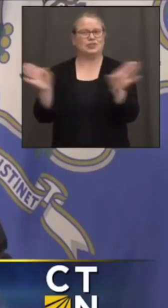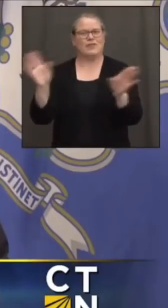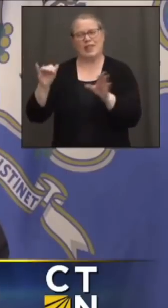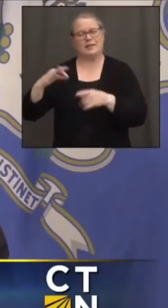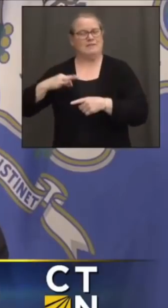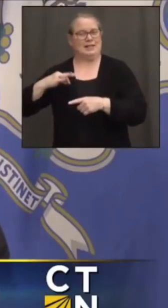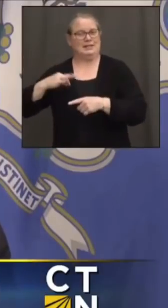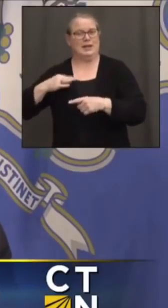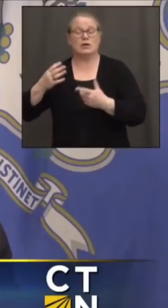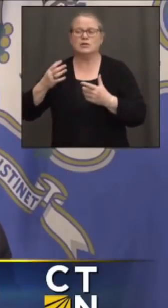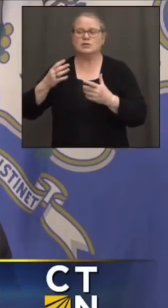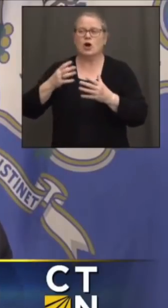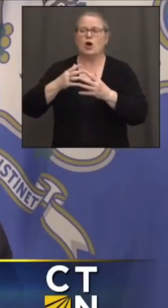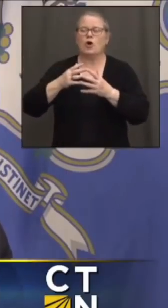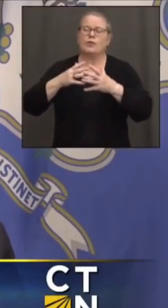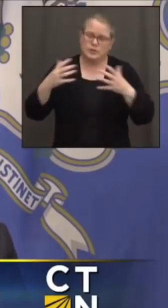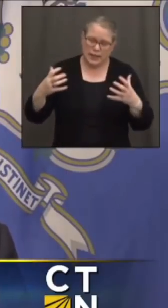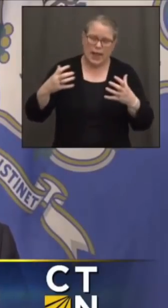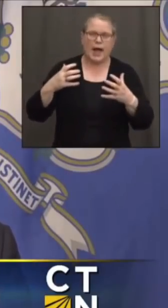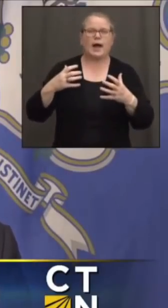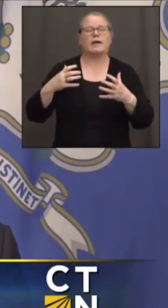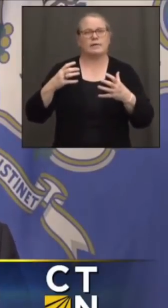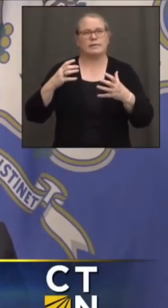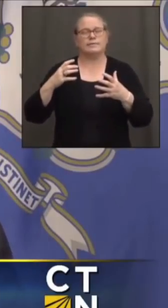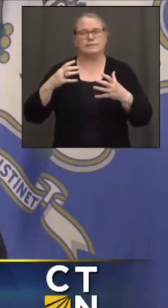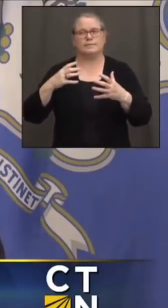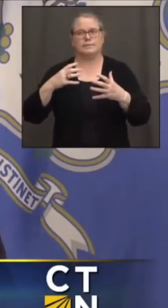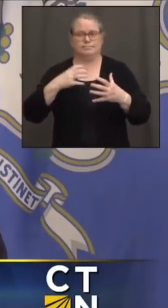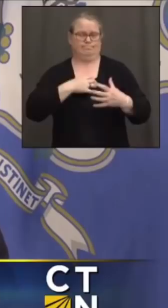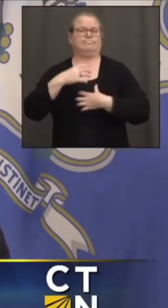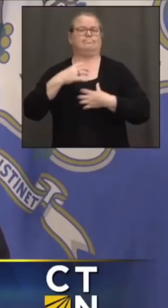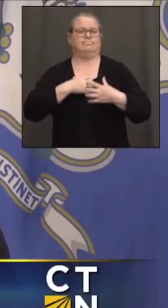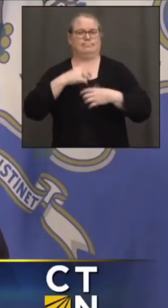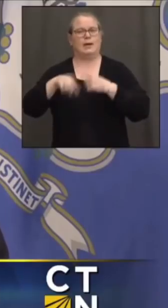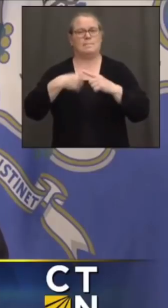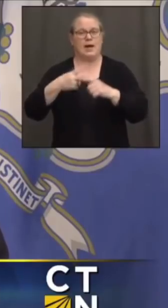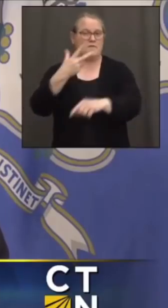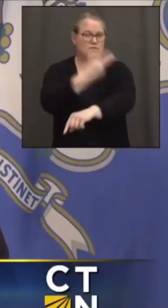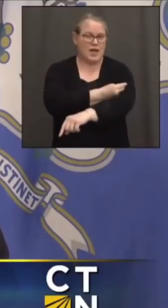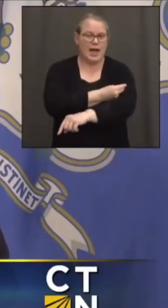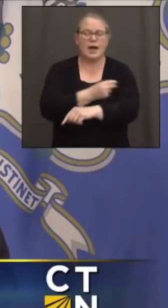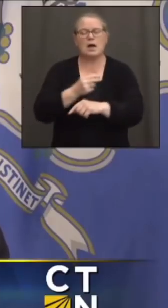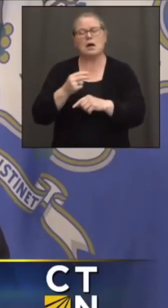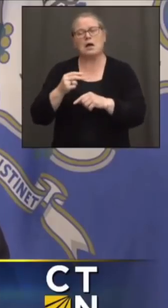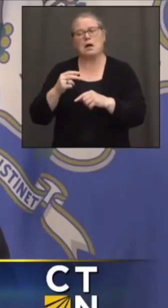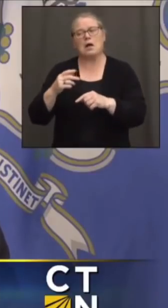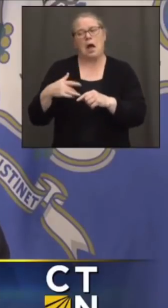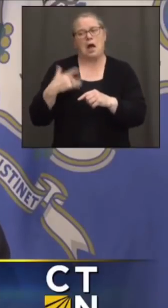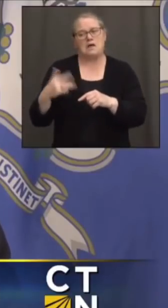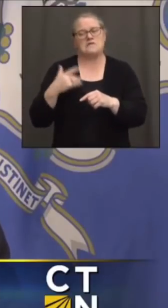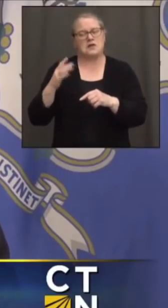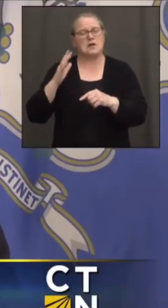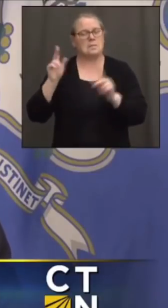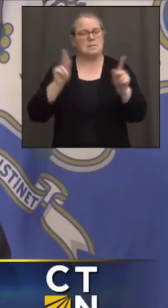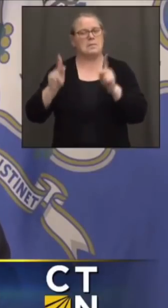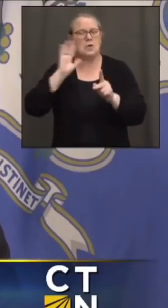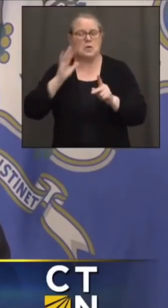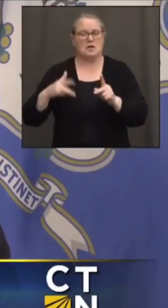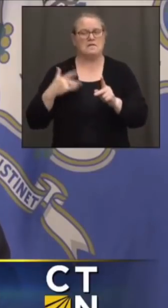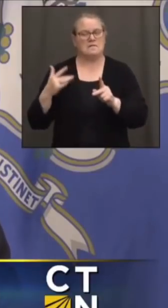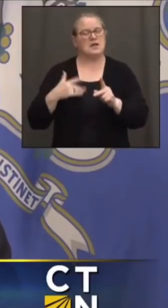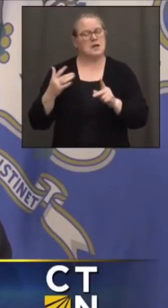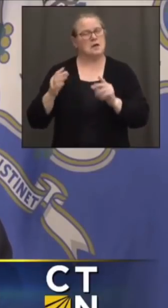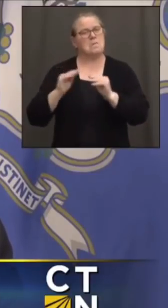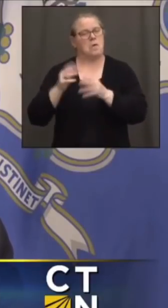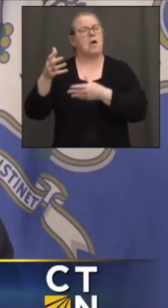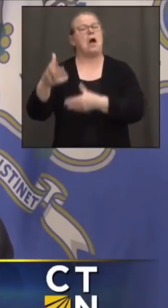in and around vaccinations, I think over time you're going to see more and more people with the confidence to know that allows their kid to get back to school safely.